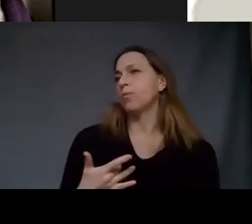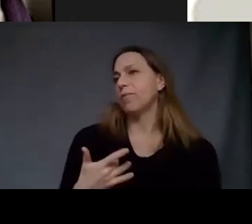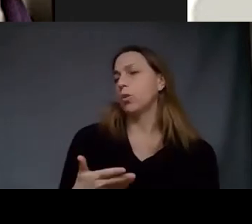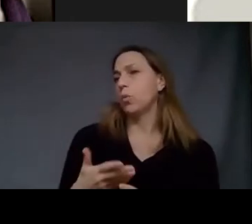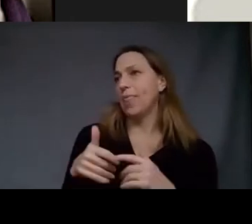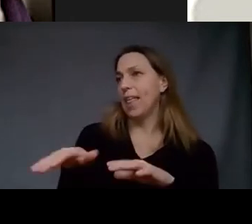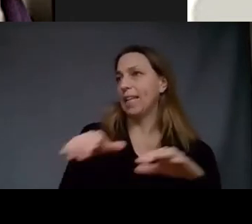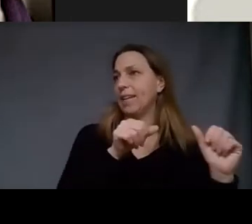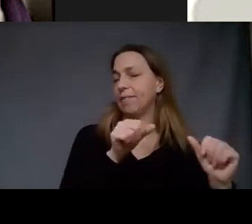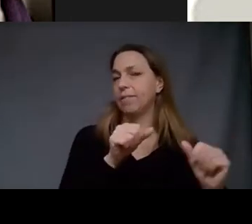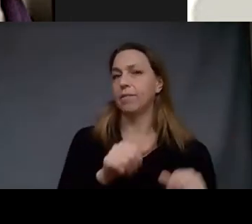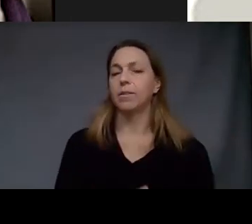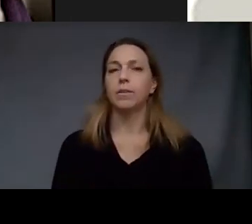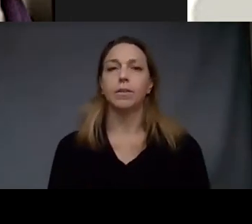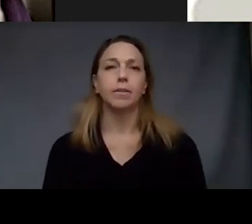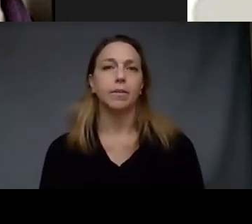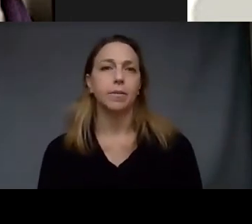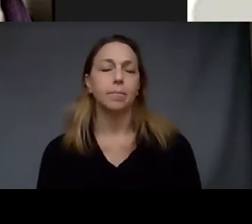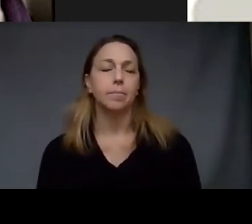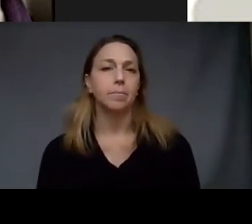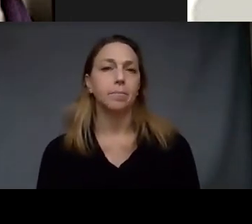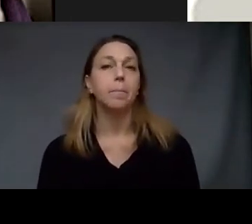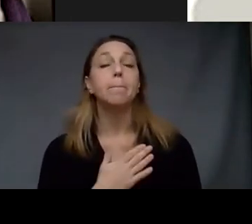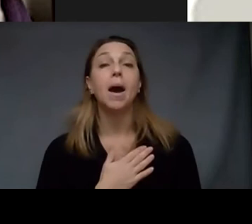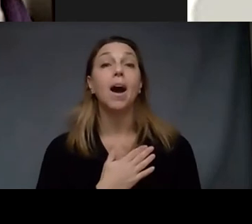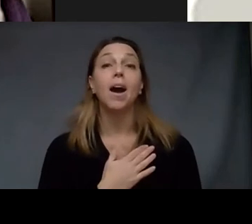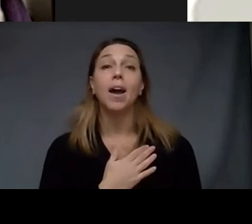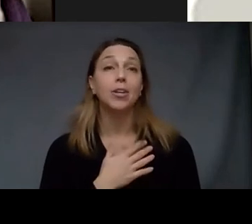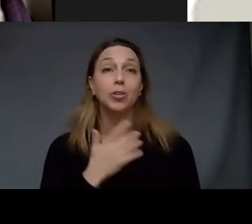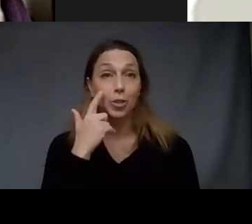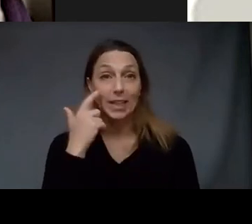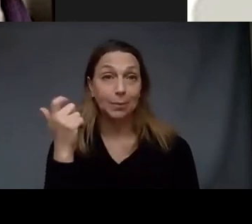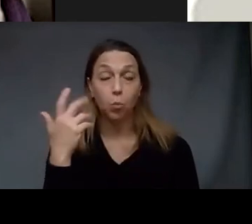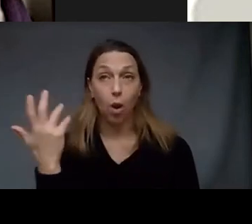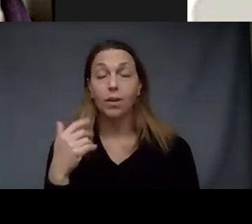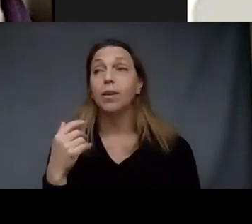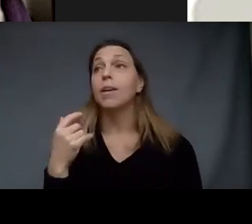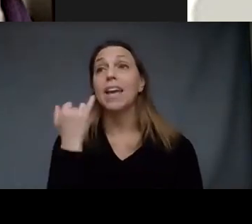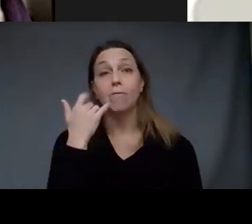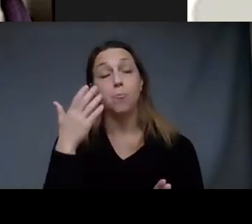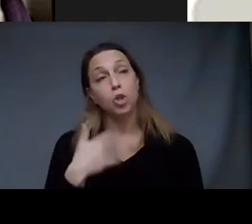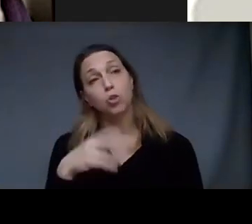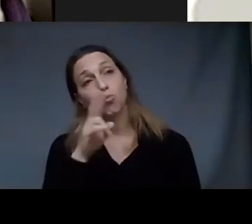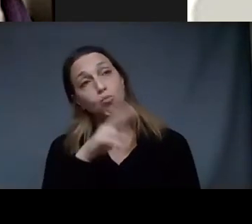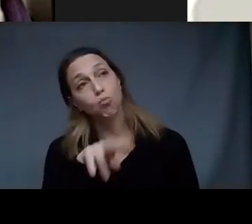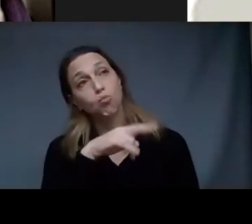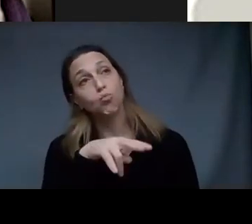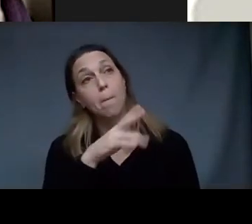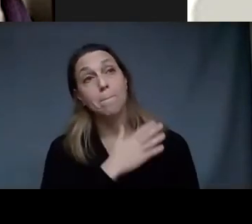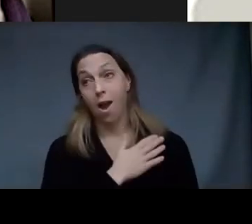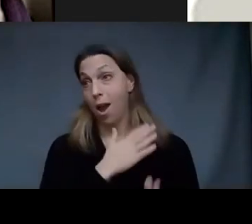well my greatest dream is that when someone looks at the work they will find a part of themselves